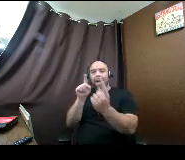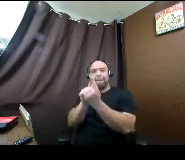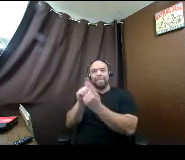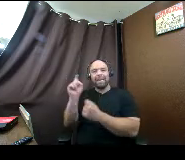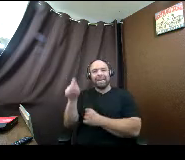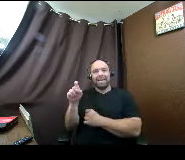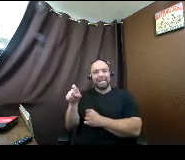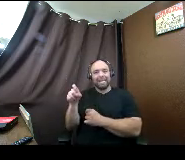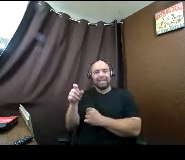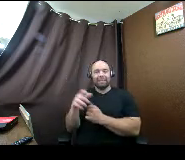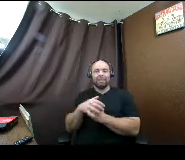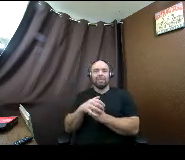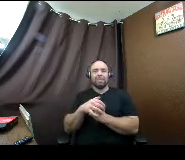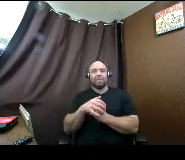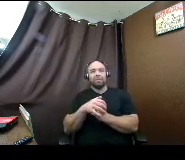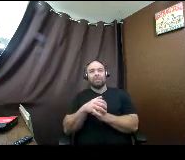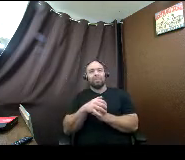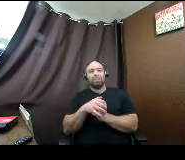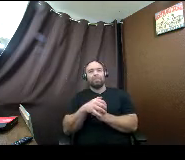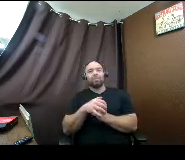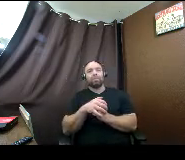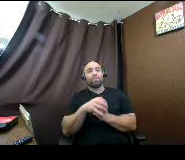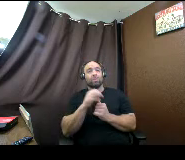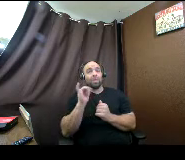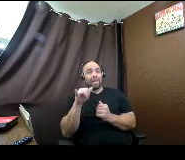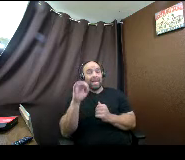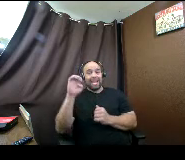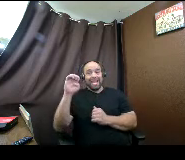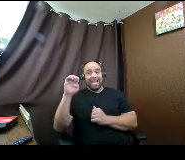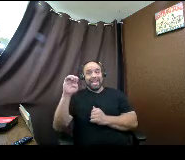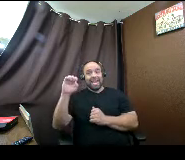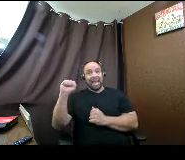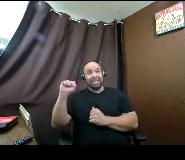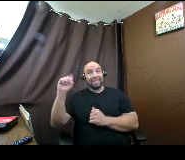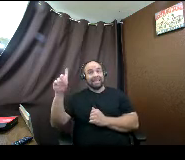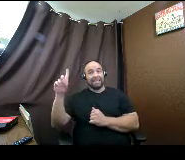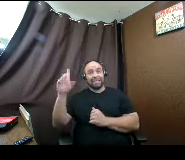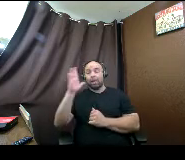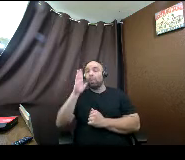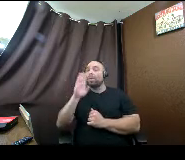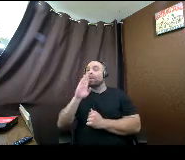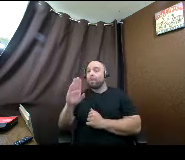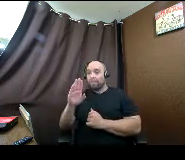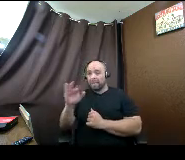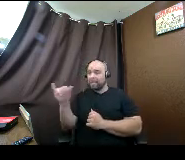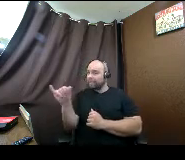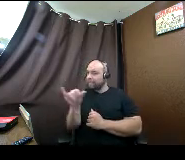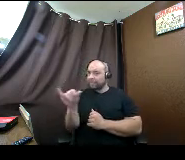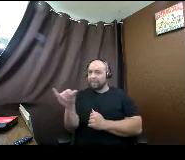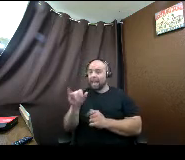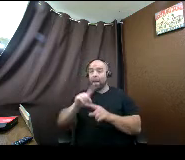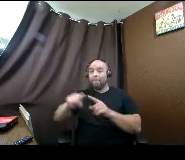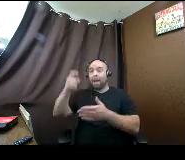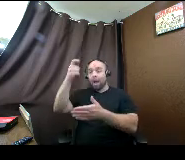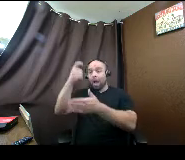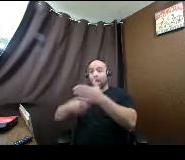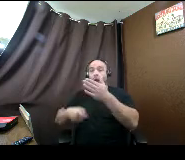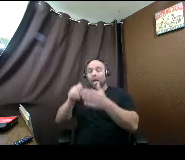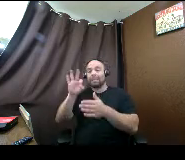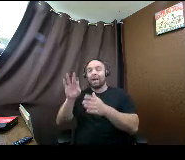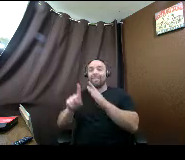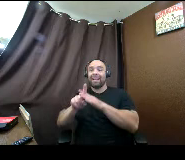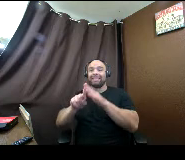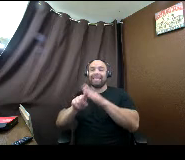from school to school? So the ESC is going to be the same. but the cost of attendance is going to change. from school to school.